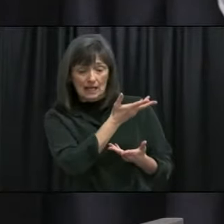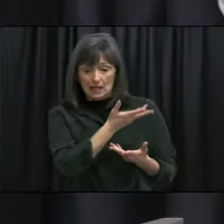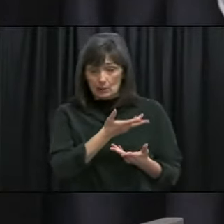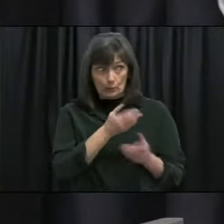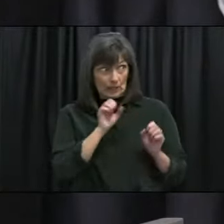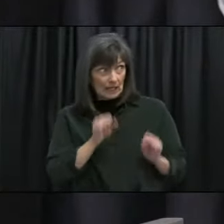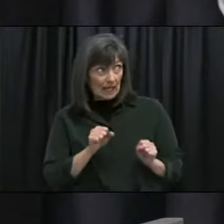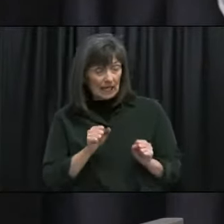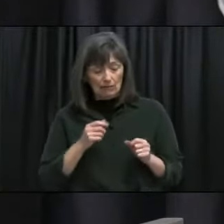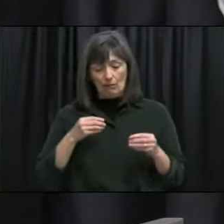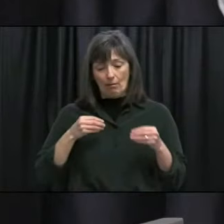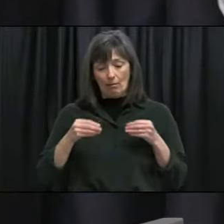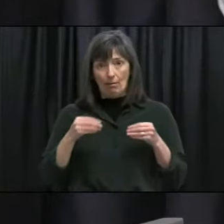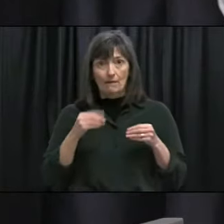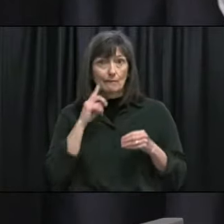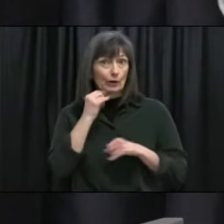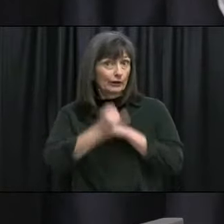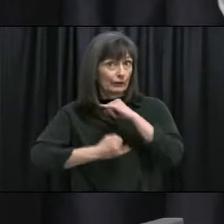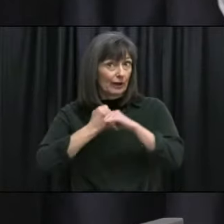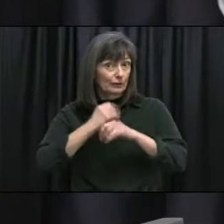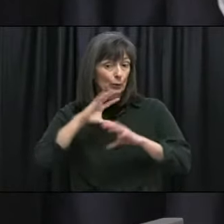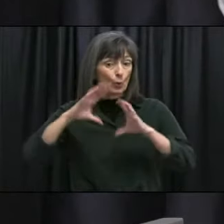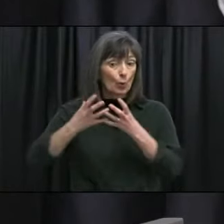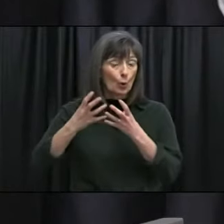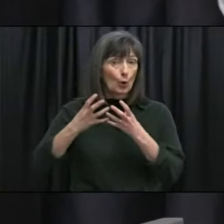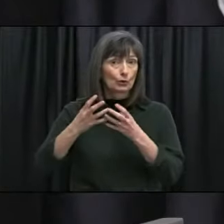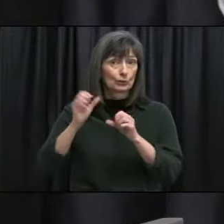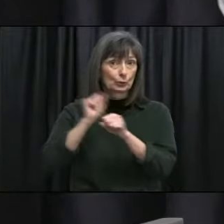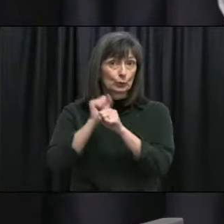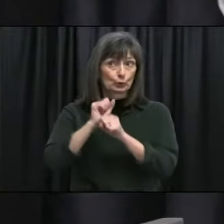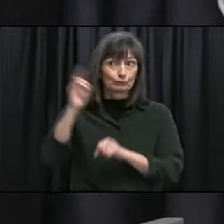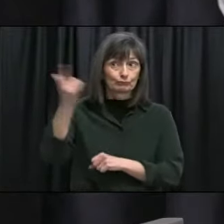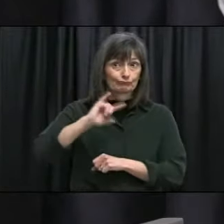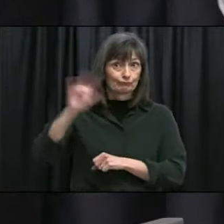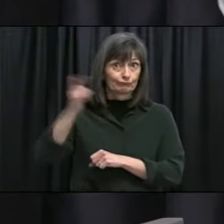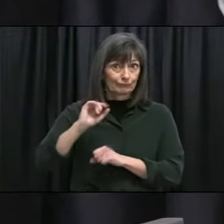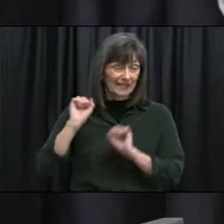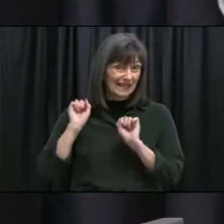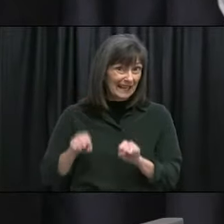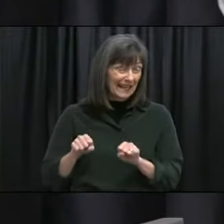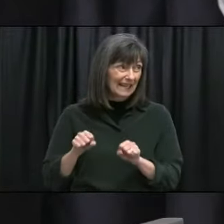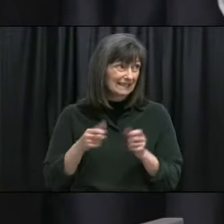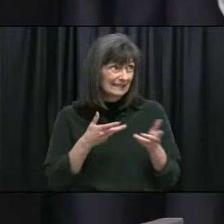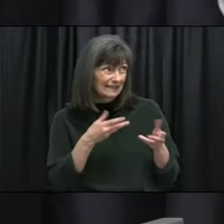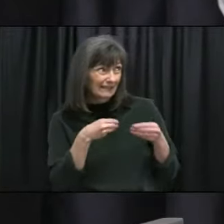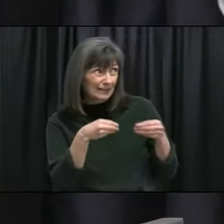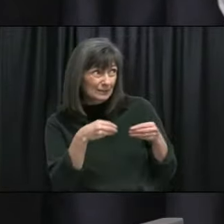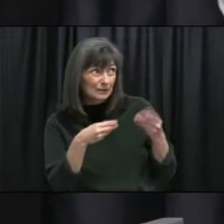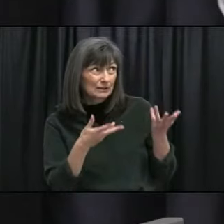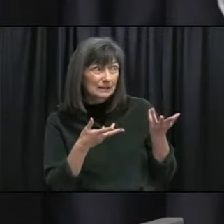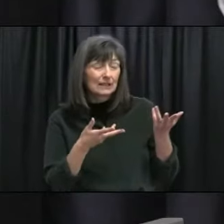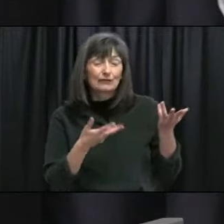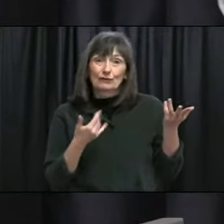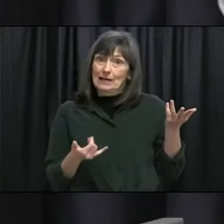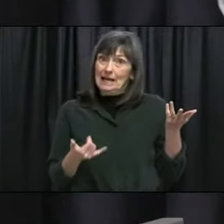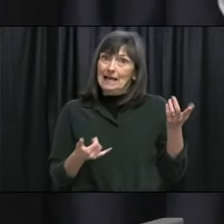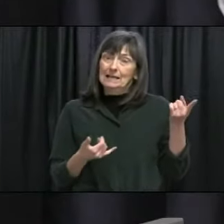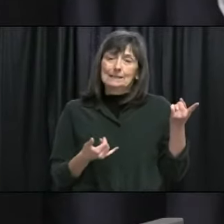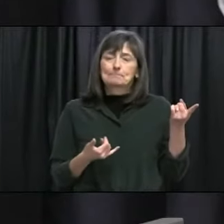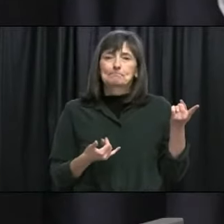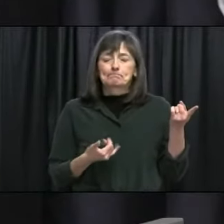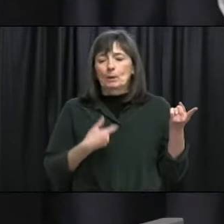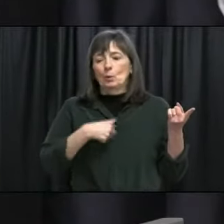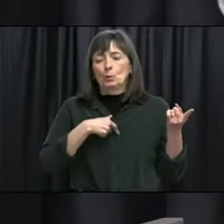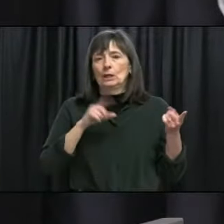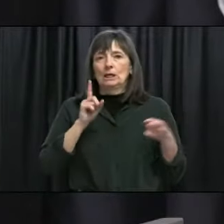abilities are with regard to international rotational workers and we still at this point our understanding is that we do